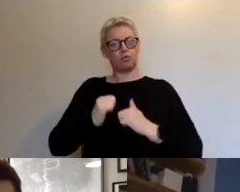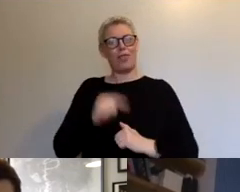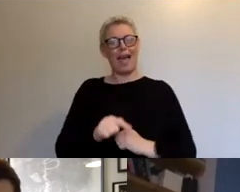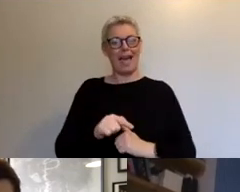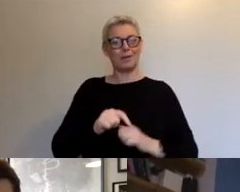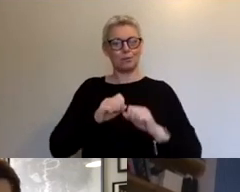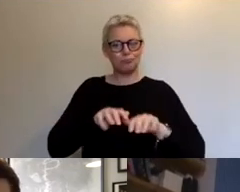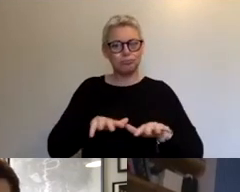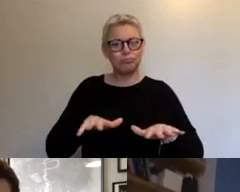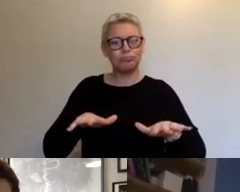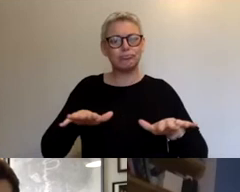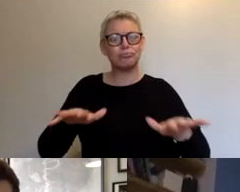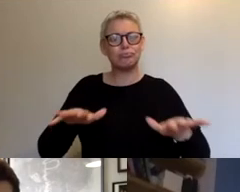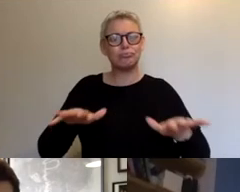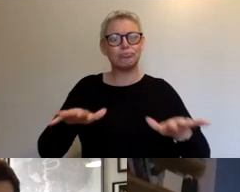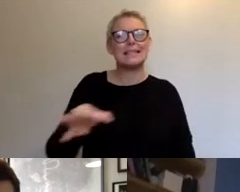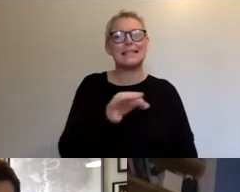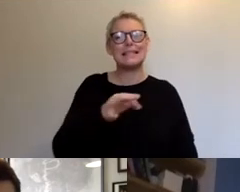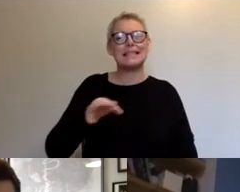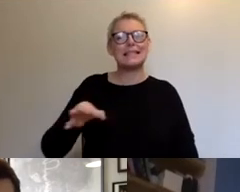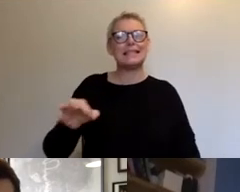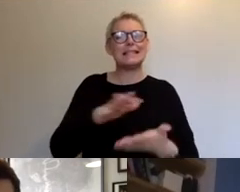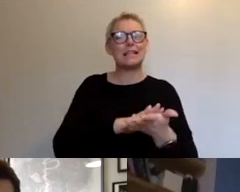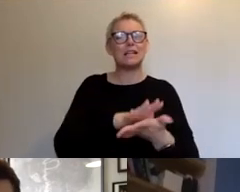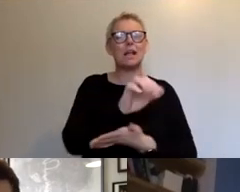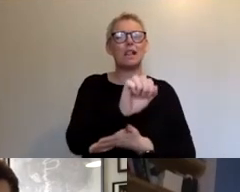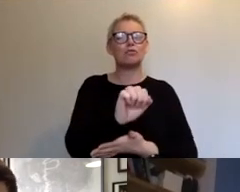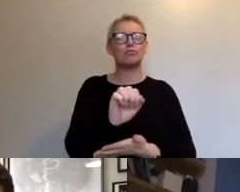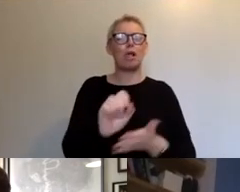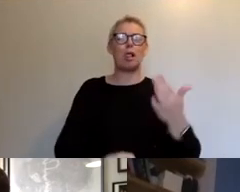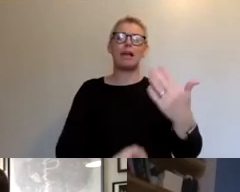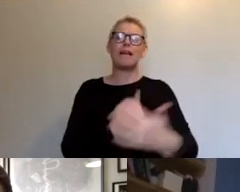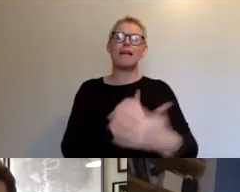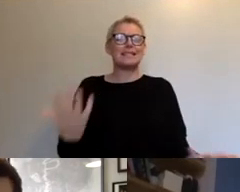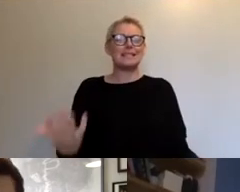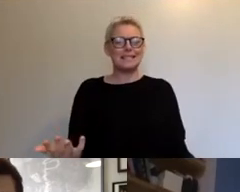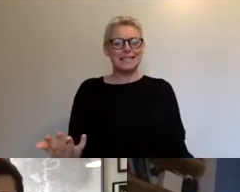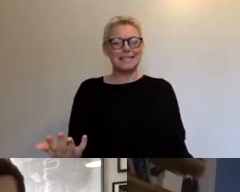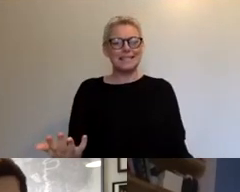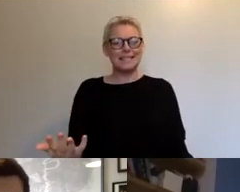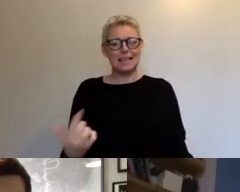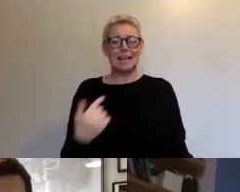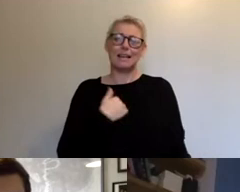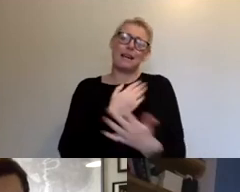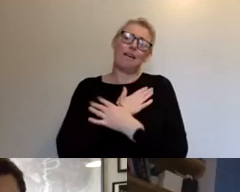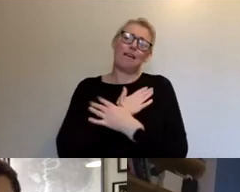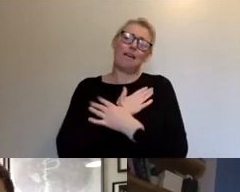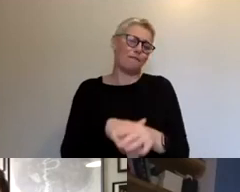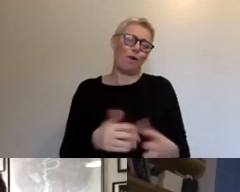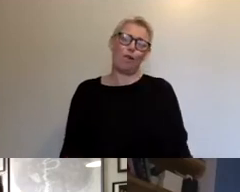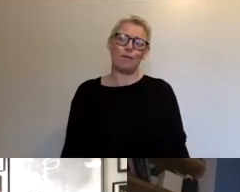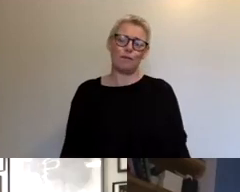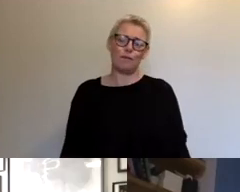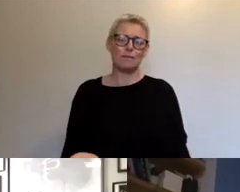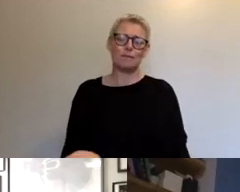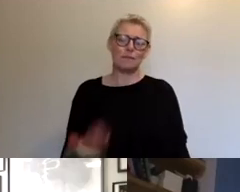citywide cultural moment. And yeah, I mean, we love being involved in it and we're really